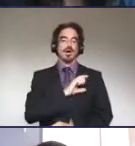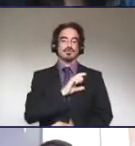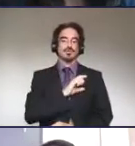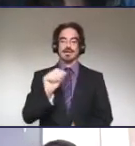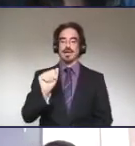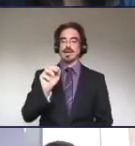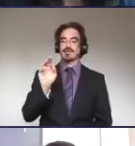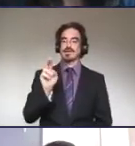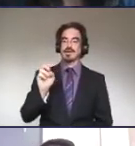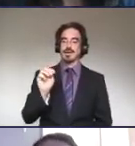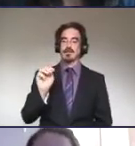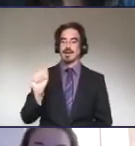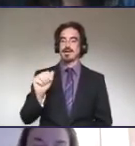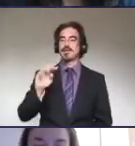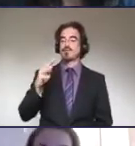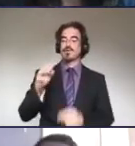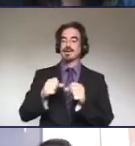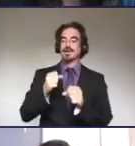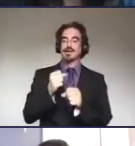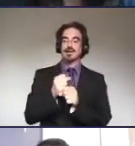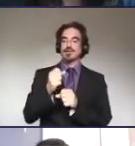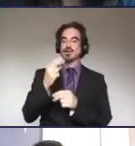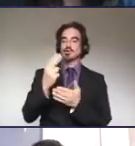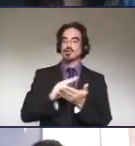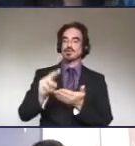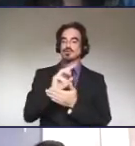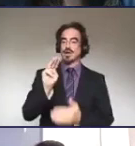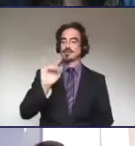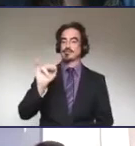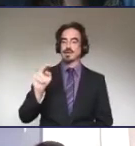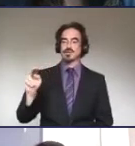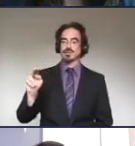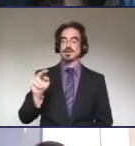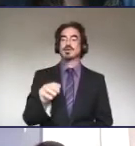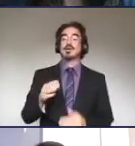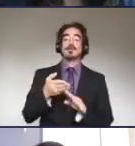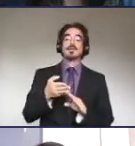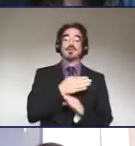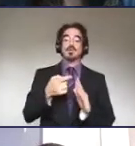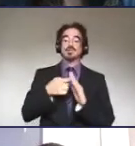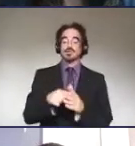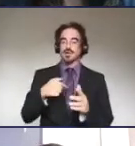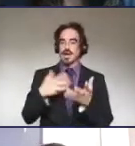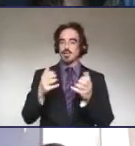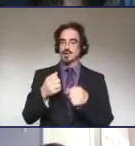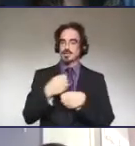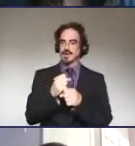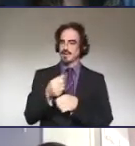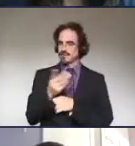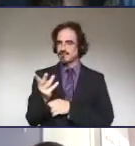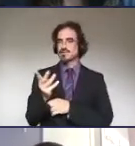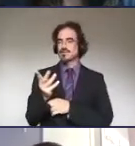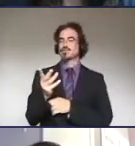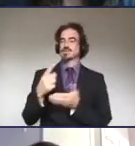also a fourth-year veterinary student at the University of Minnesota. Before we get started, I'd like to make a few housekeeping announcements.